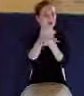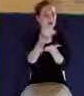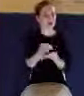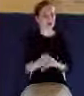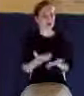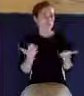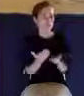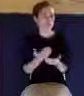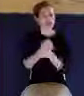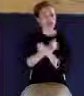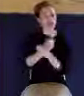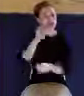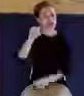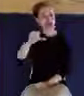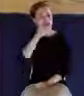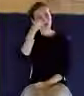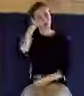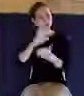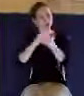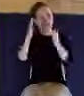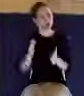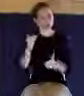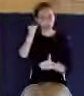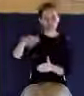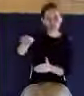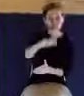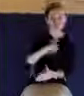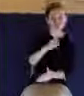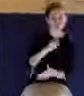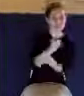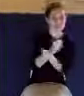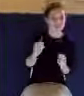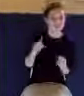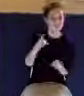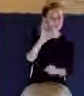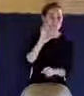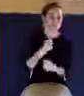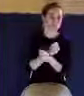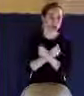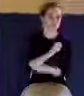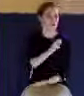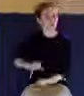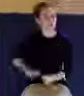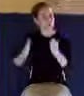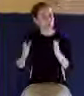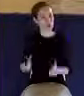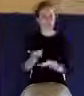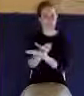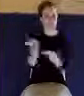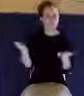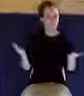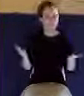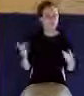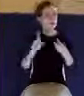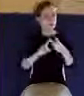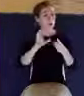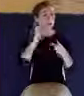love the fellowship of the saints of God. You're going to love church. You're going to love being around other believers.